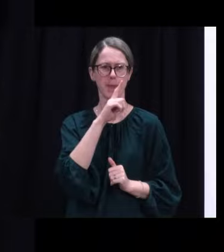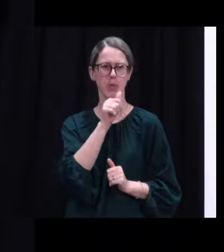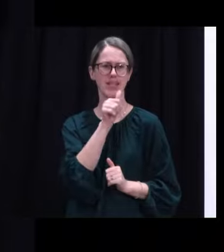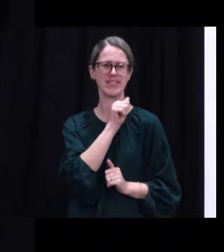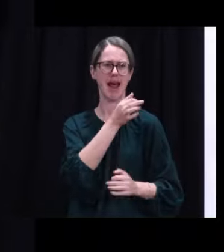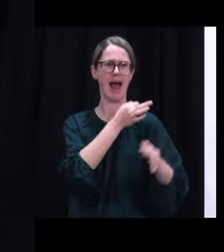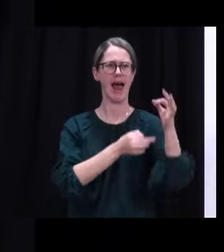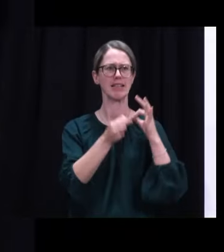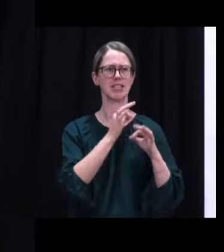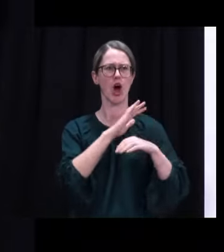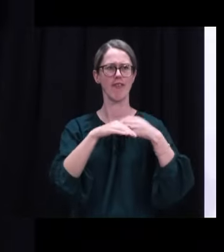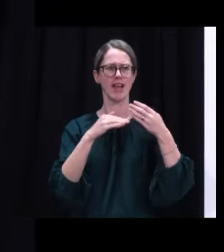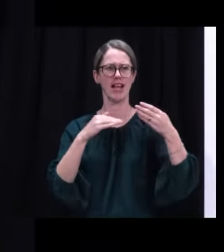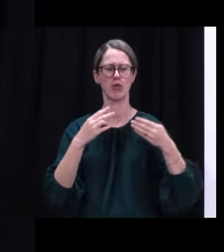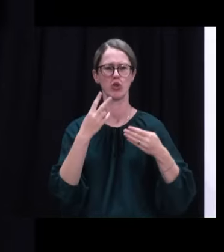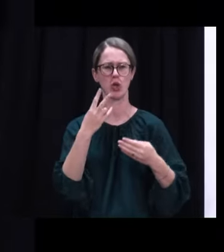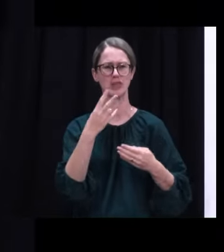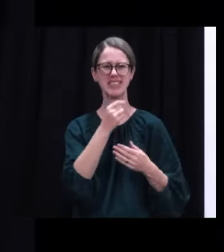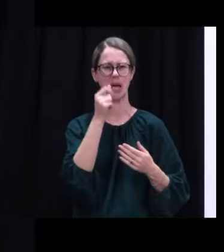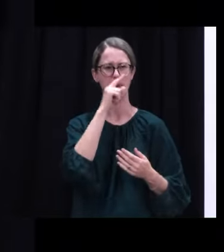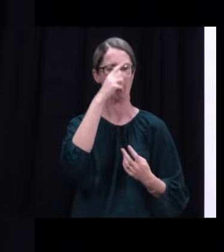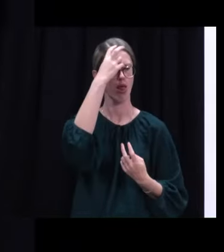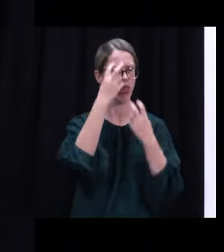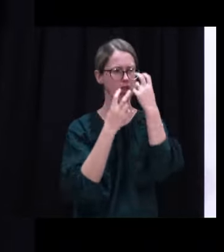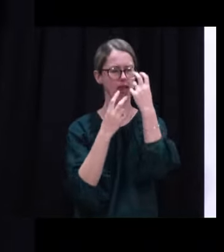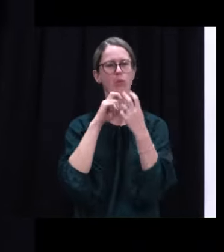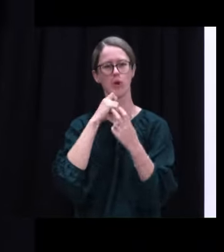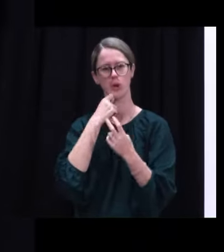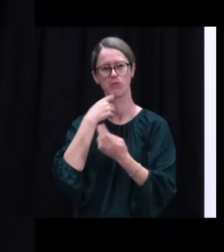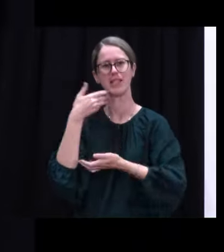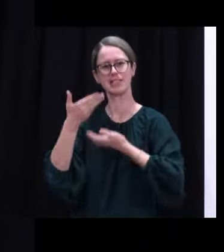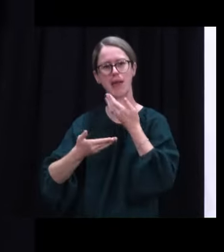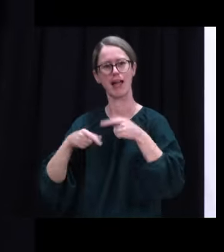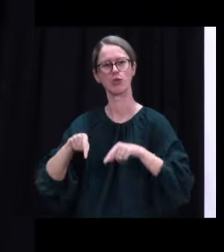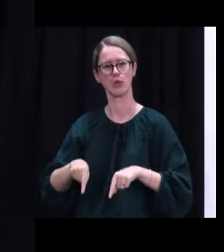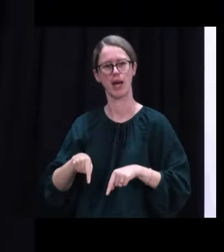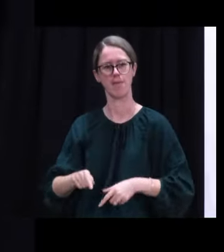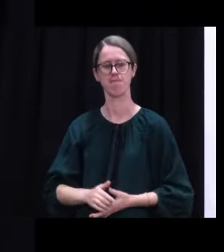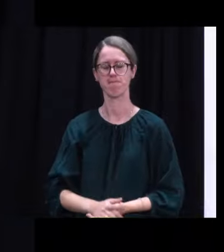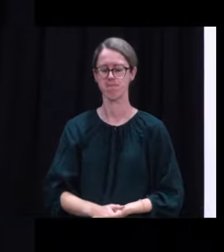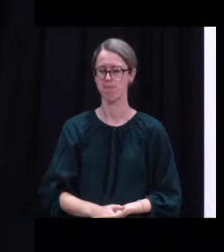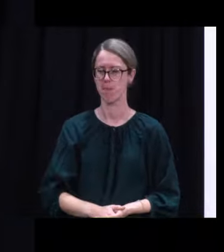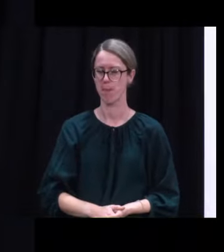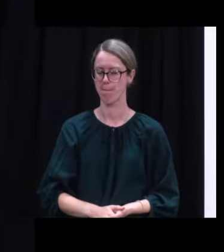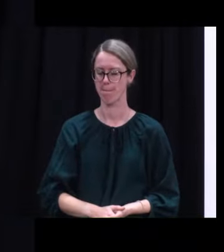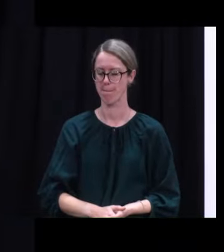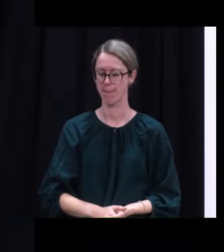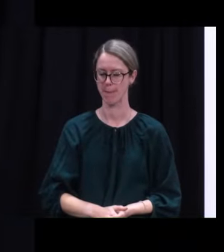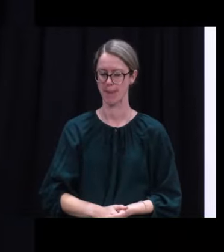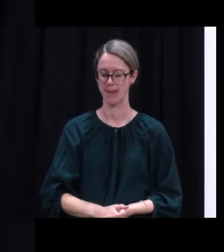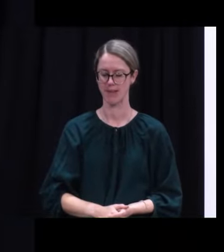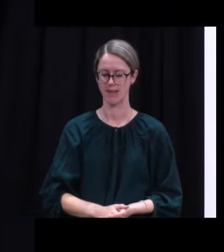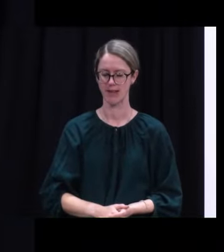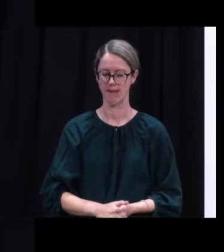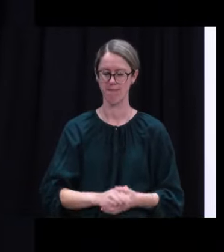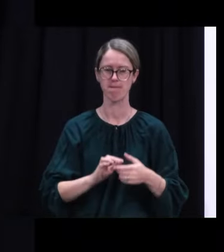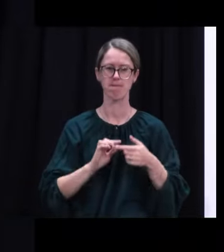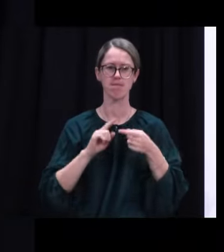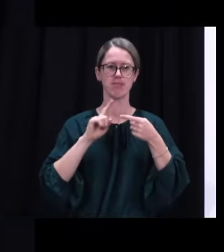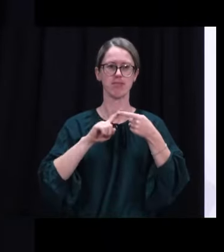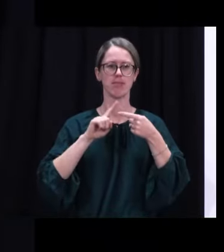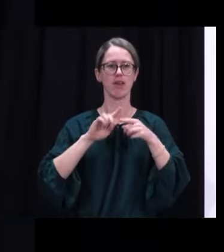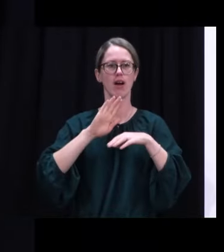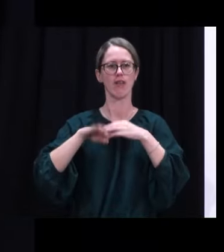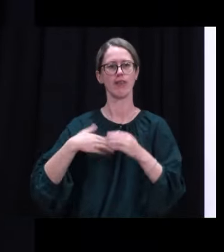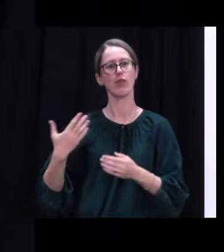and in some cases misunderstandings that have arisen since the Alert Level announcement yesterday. The first is a really key one and it's on the